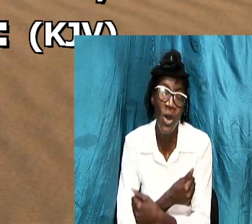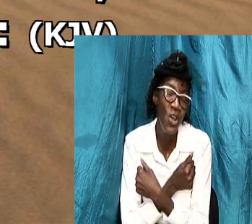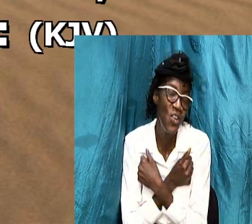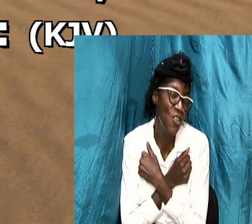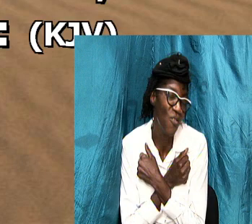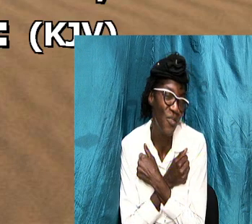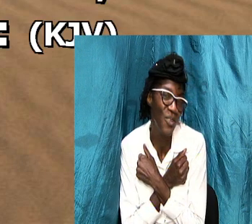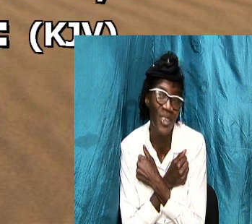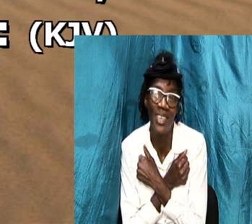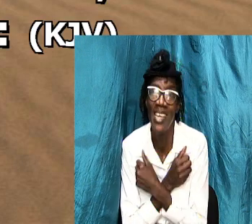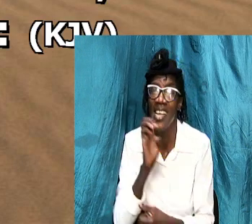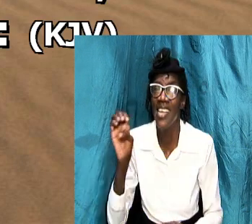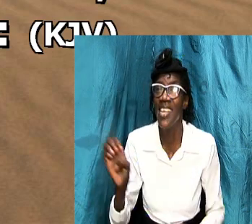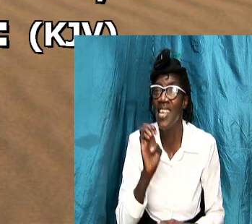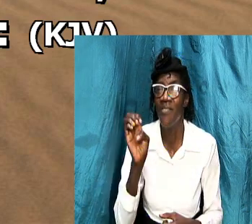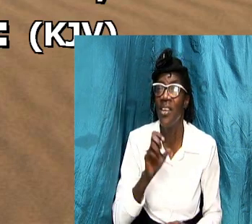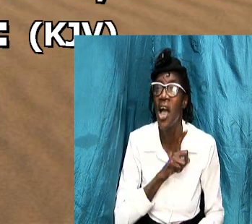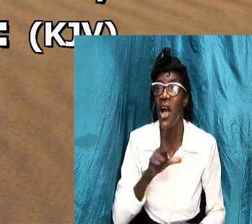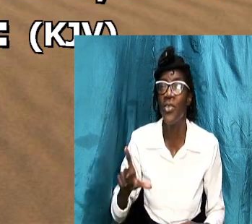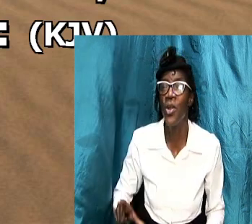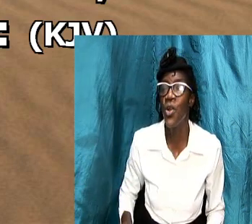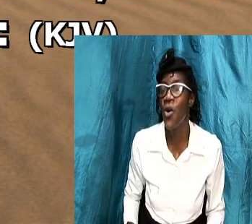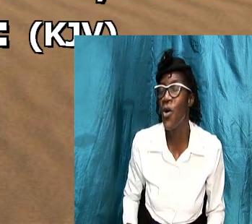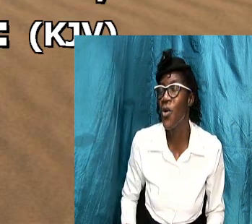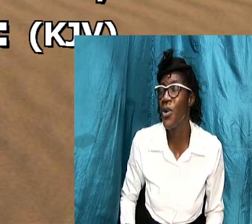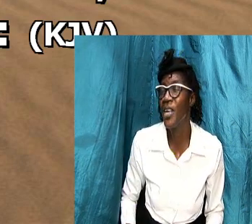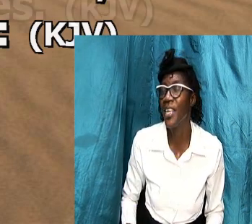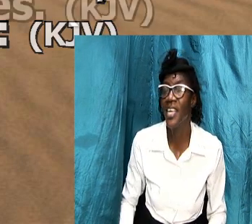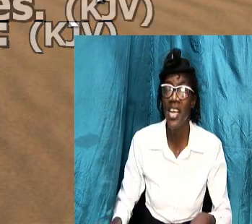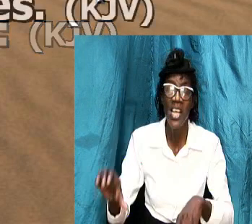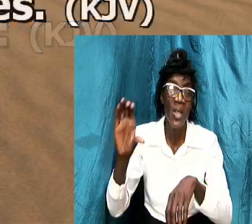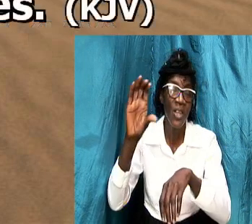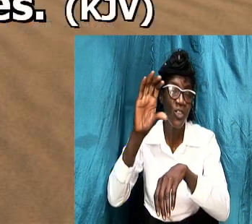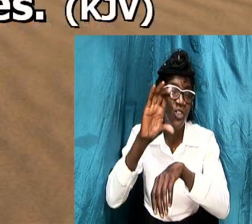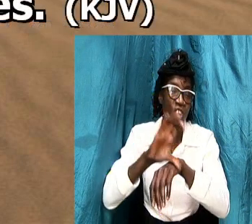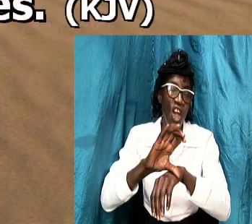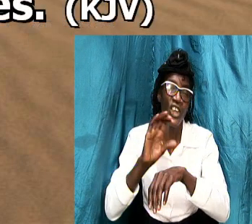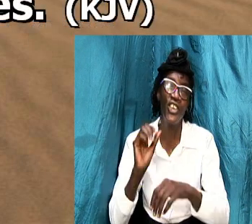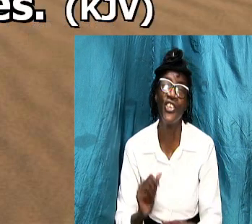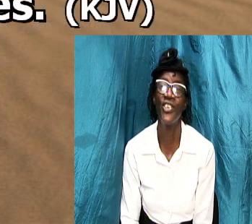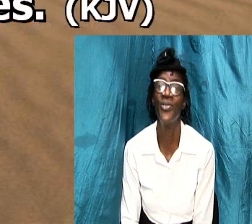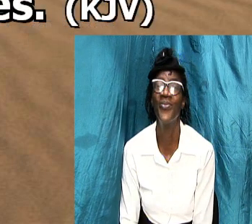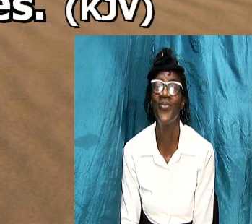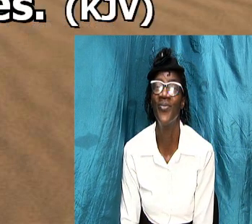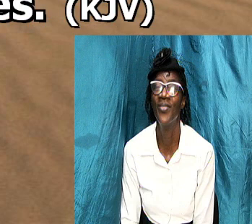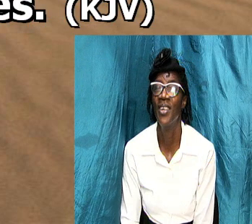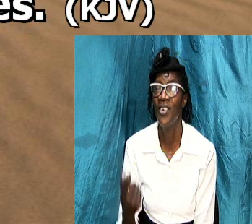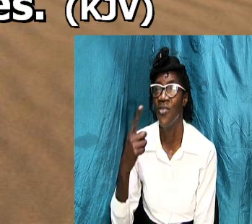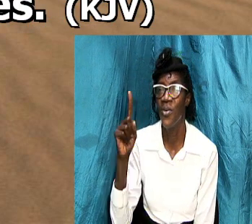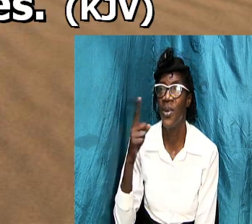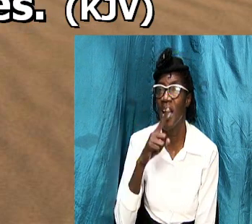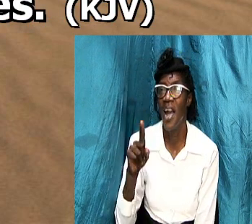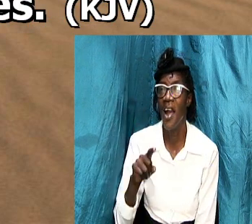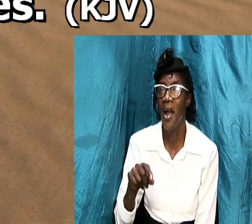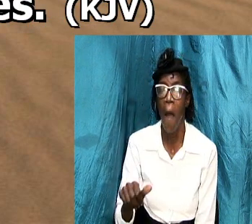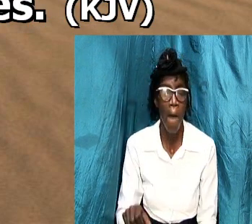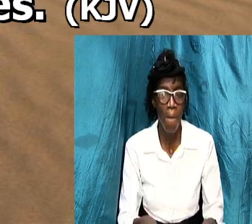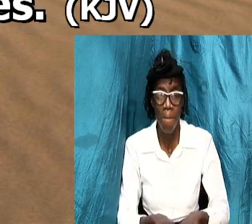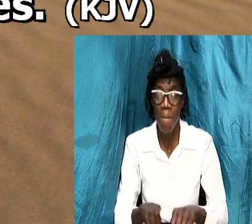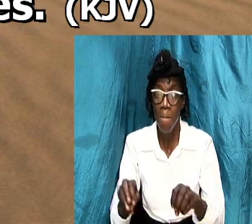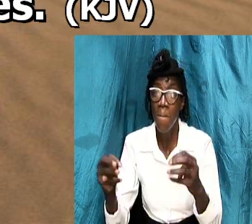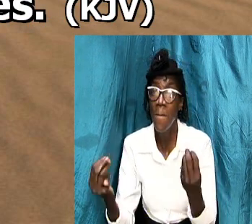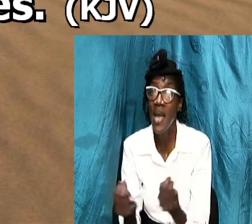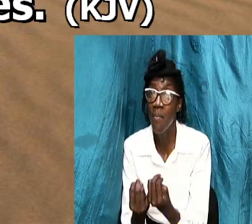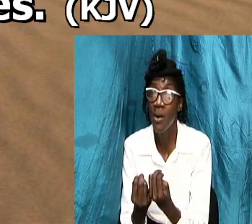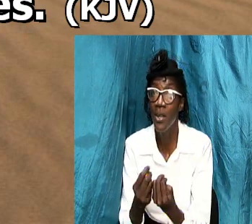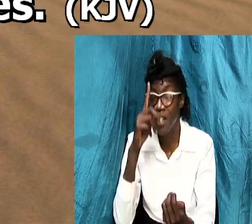it even as the lord the church for we are members